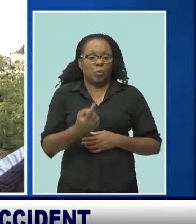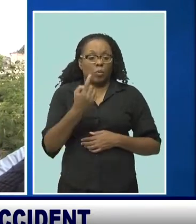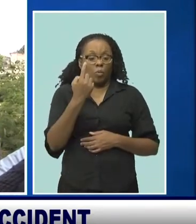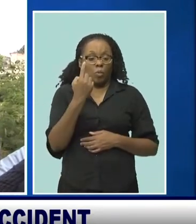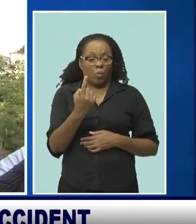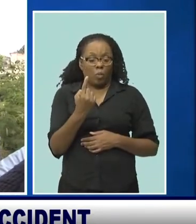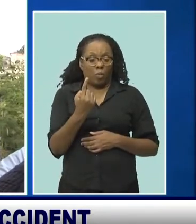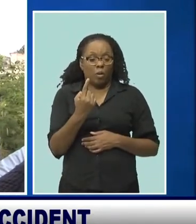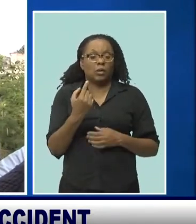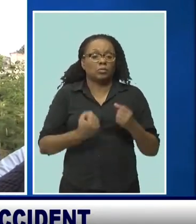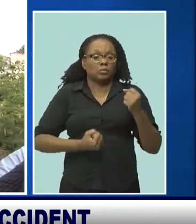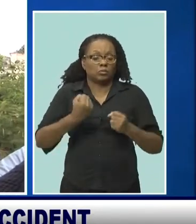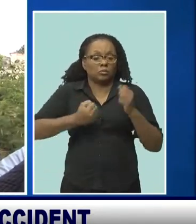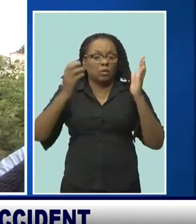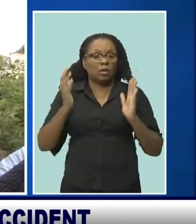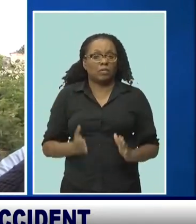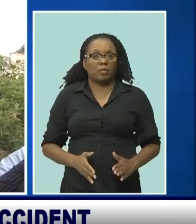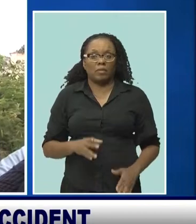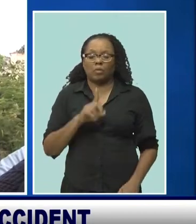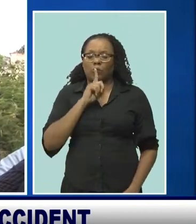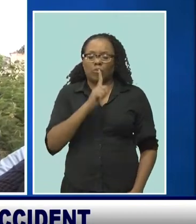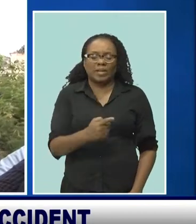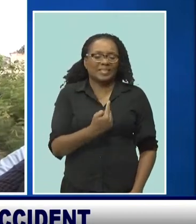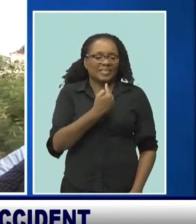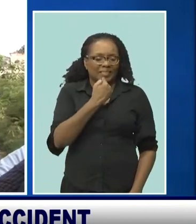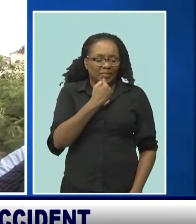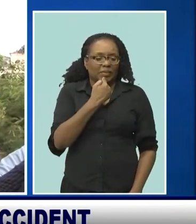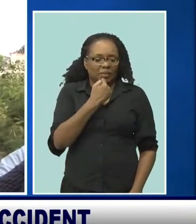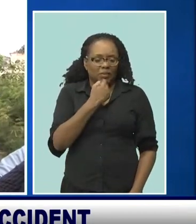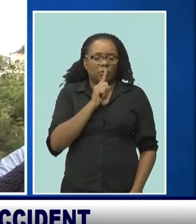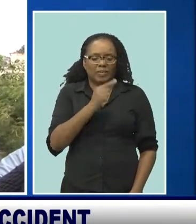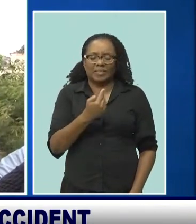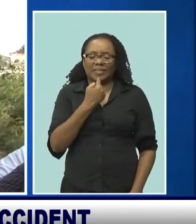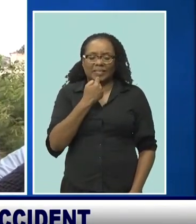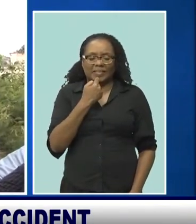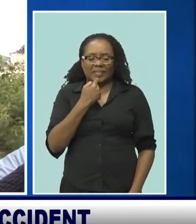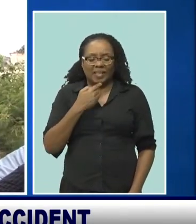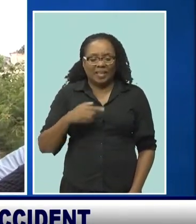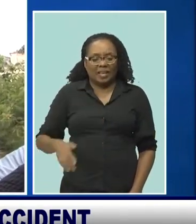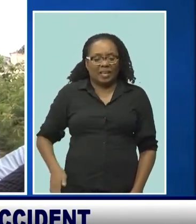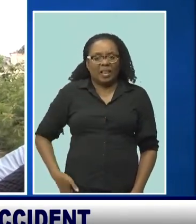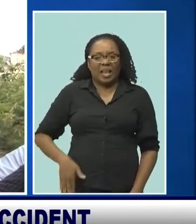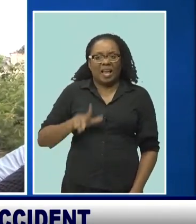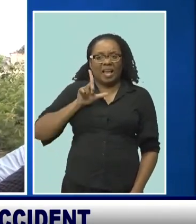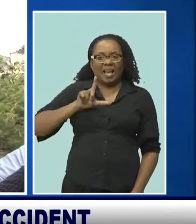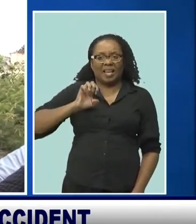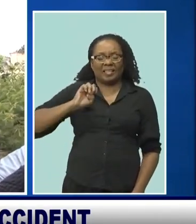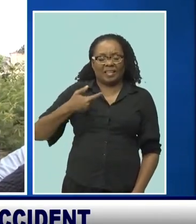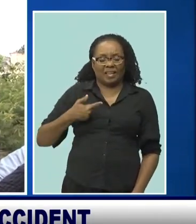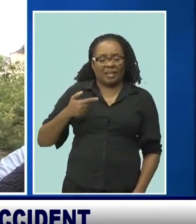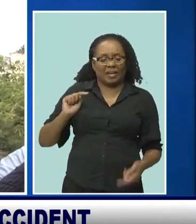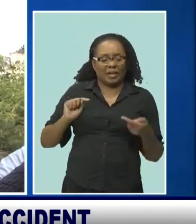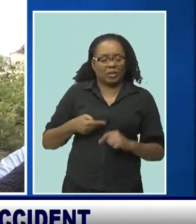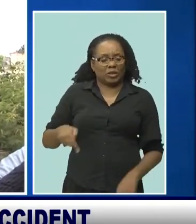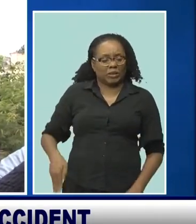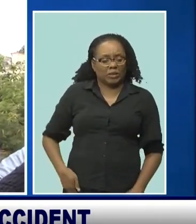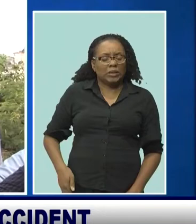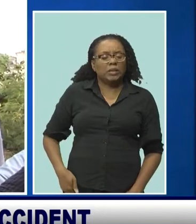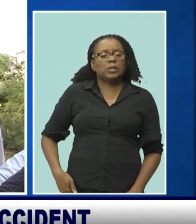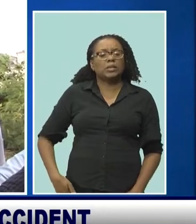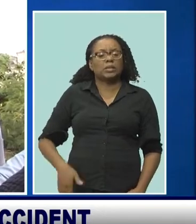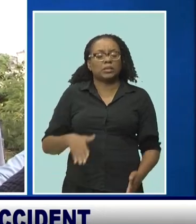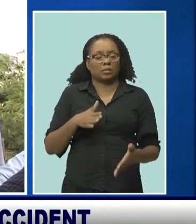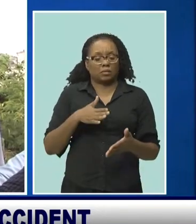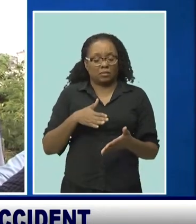minibuses who was reported the most serious of the injuries. He has leg injuries. He was seen by the medical